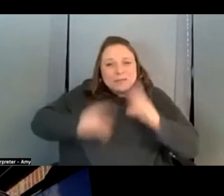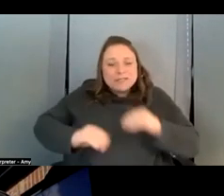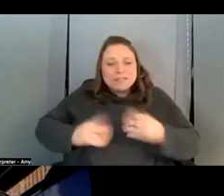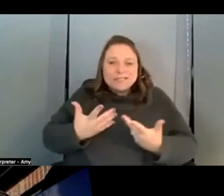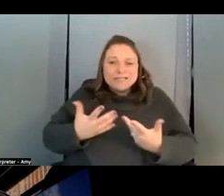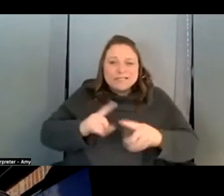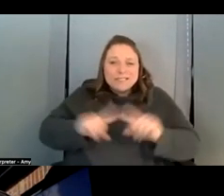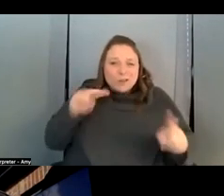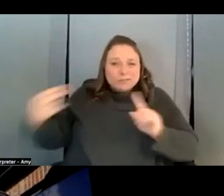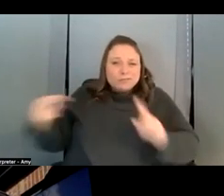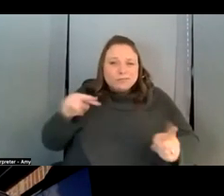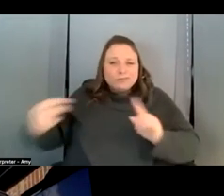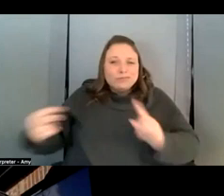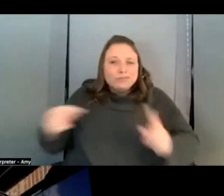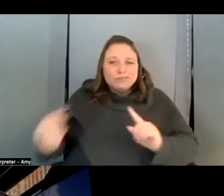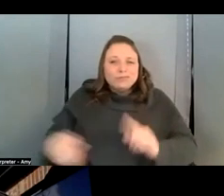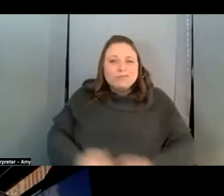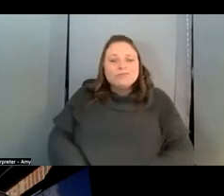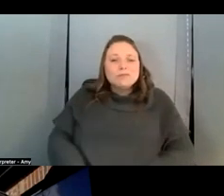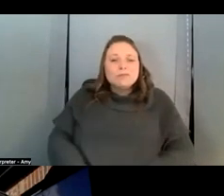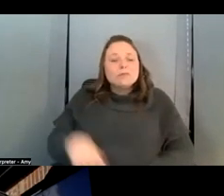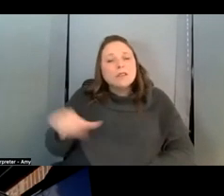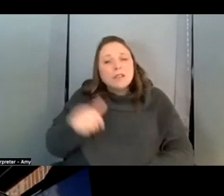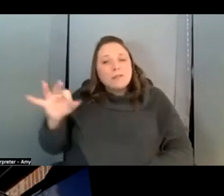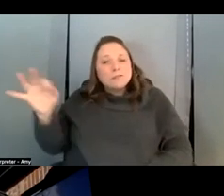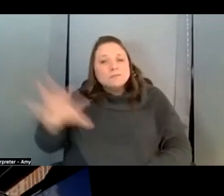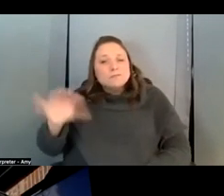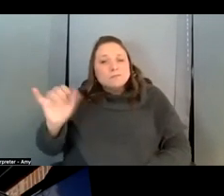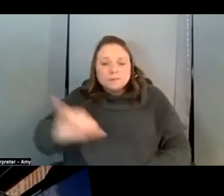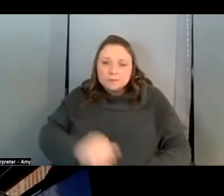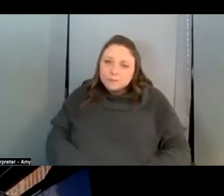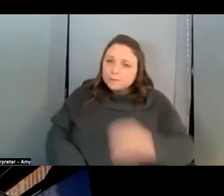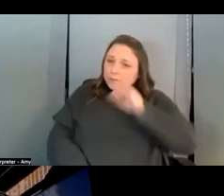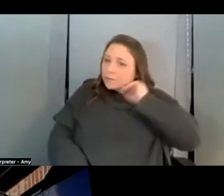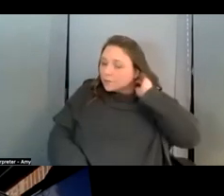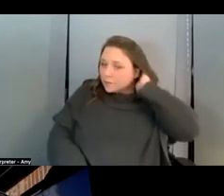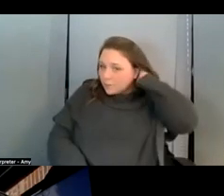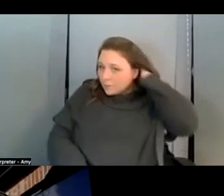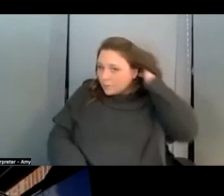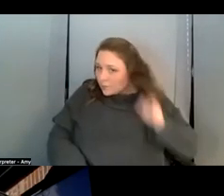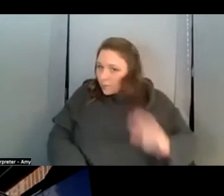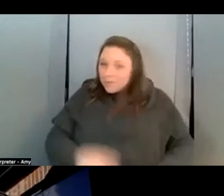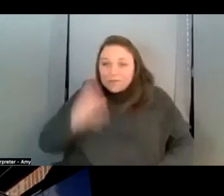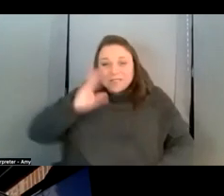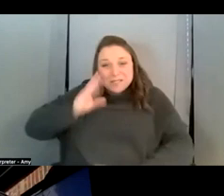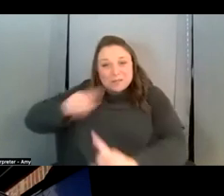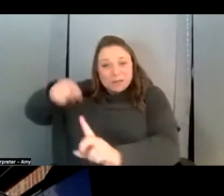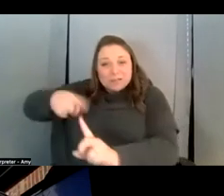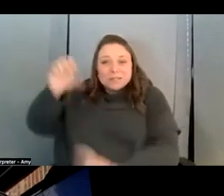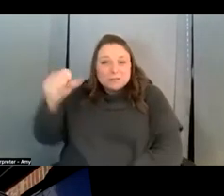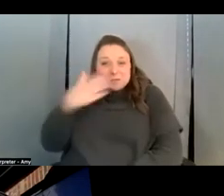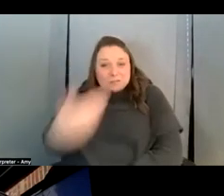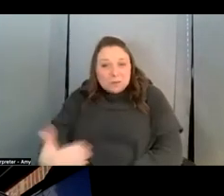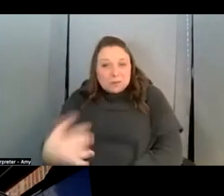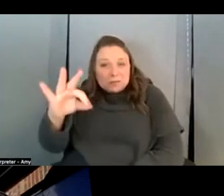there's there's another factor as well um experience is good doesn't follow that more